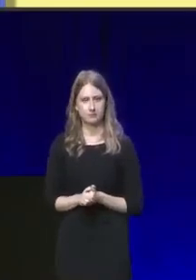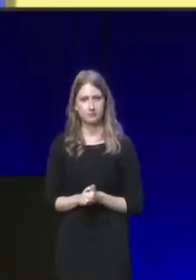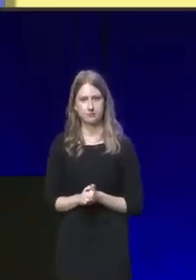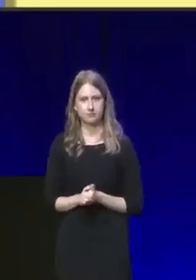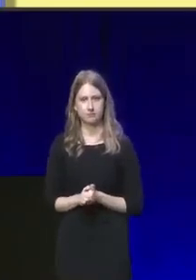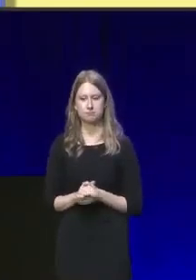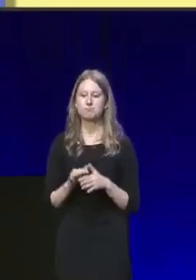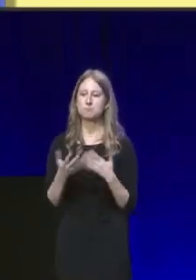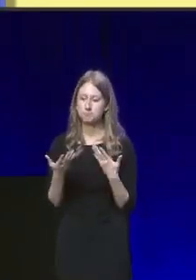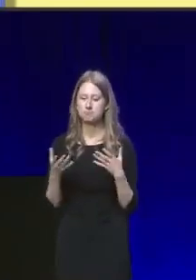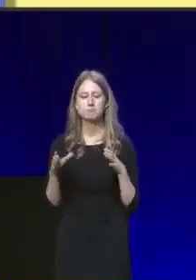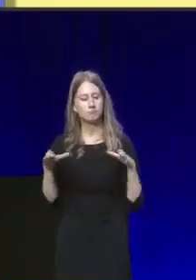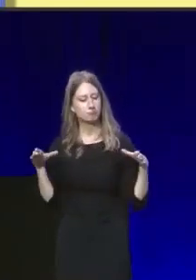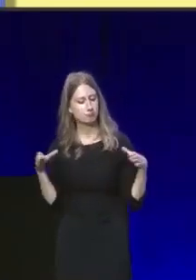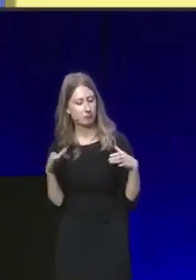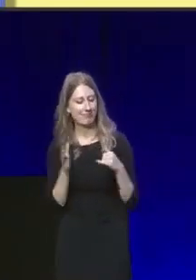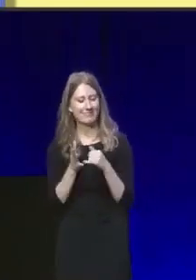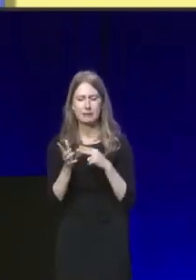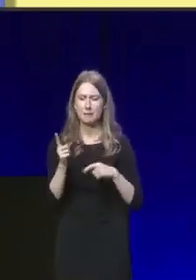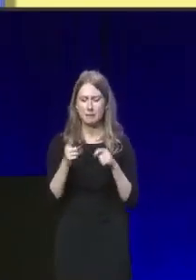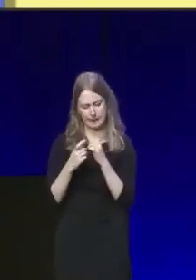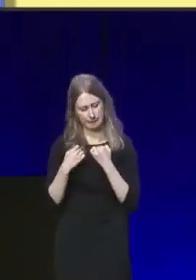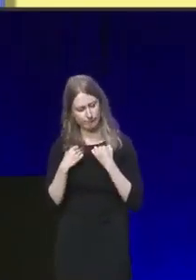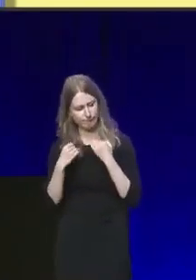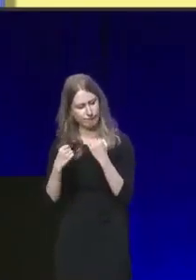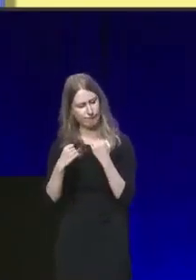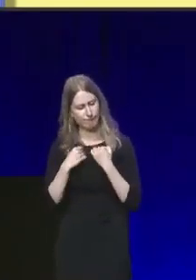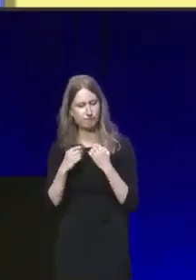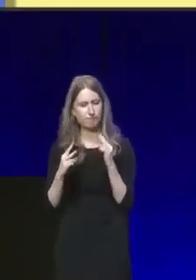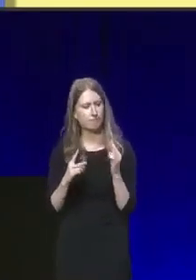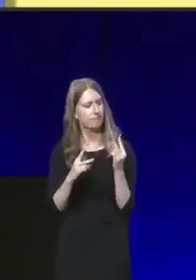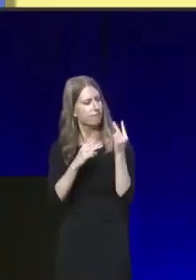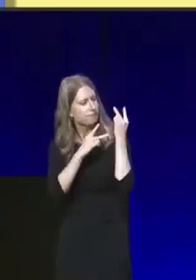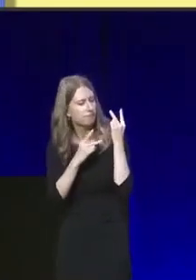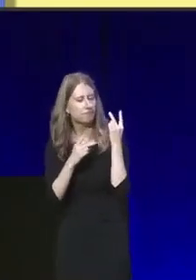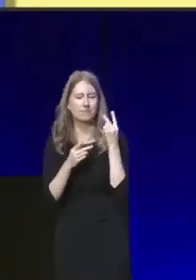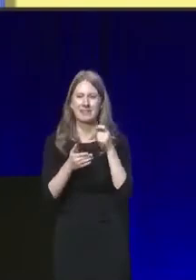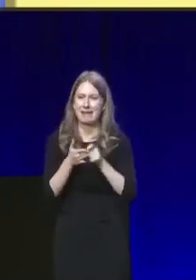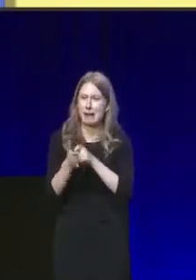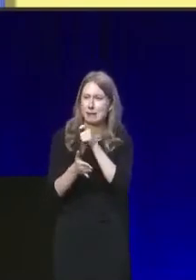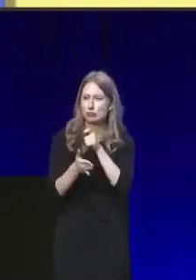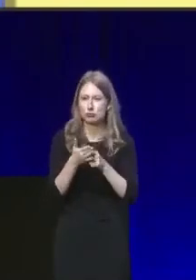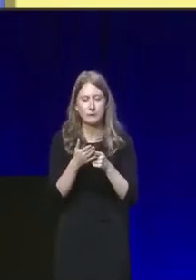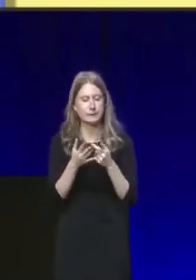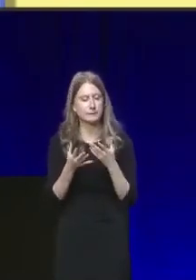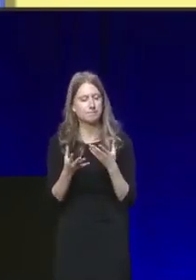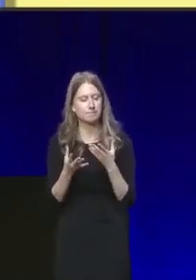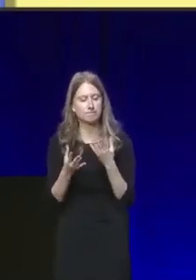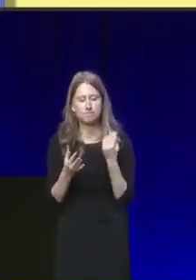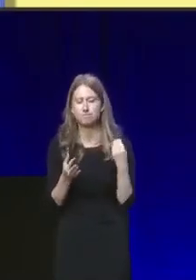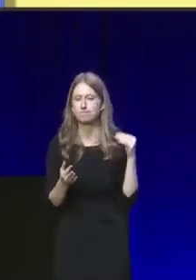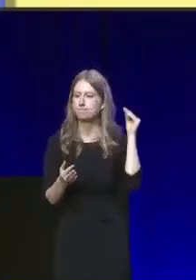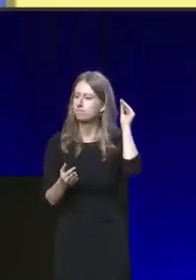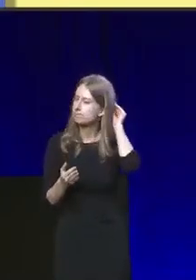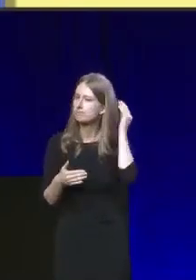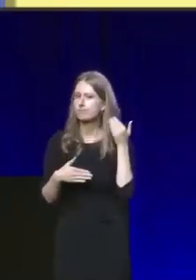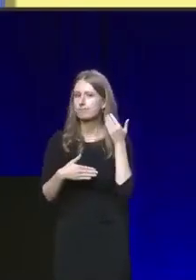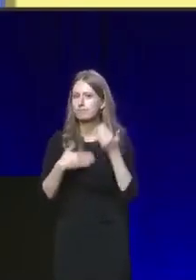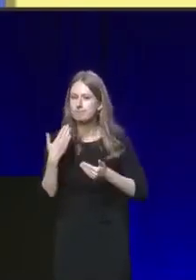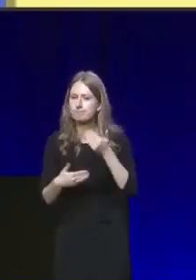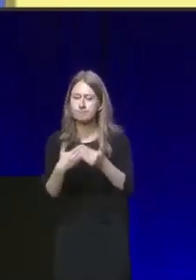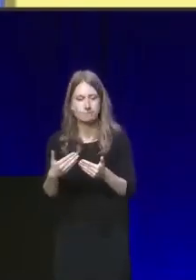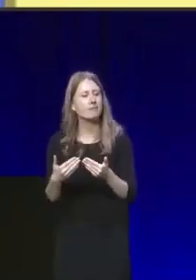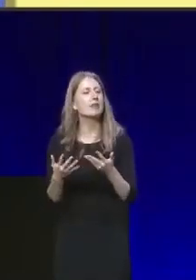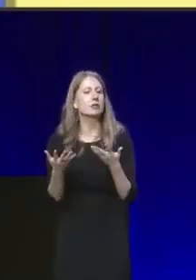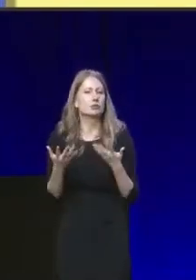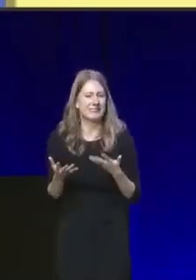We've reflected as a party and we're learning the lessons of that election. But today, I want to talk about how we're going to go